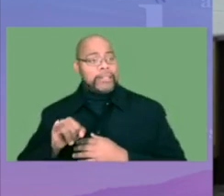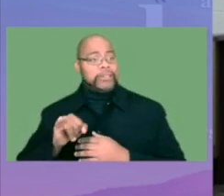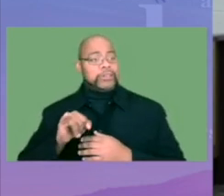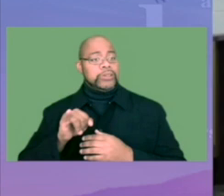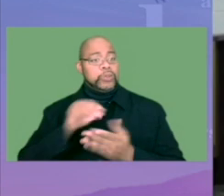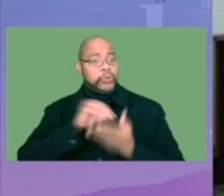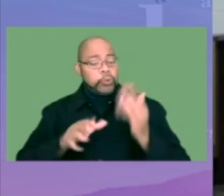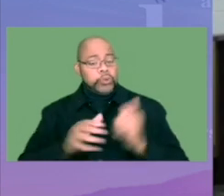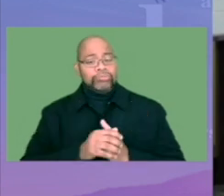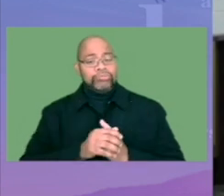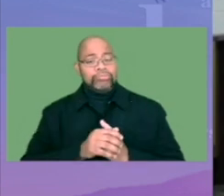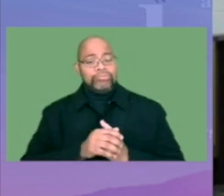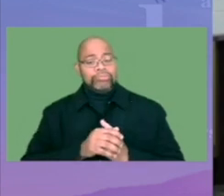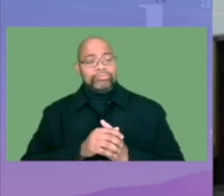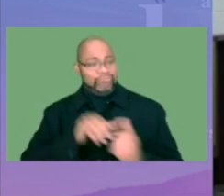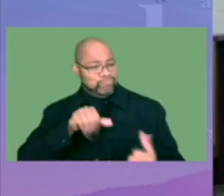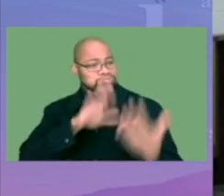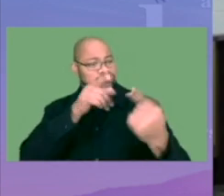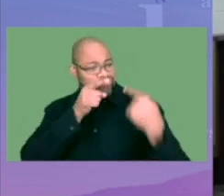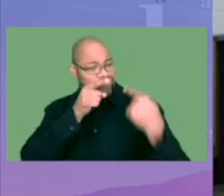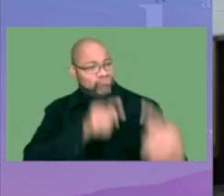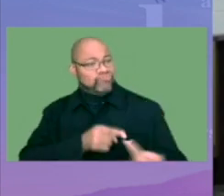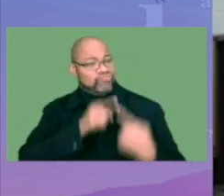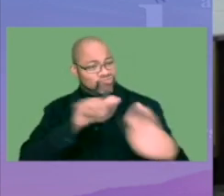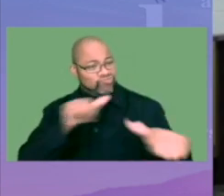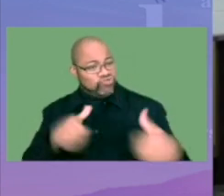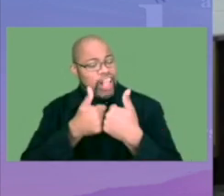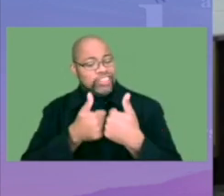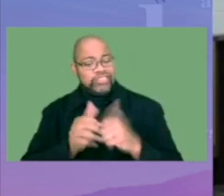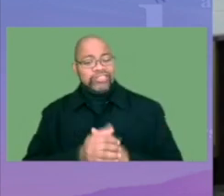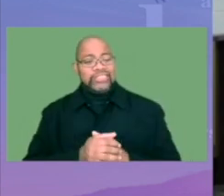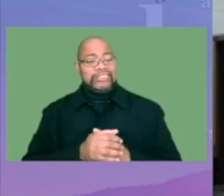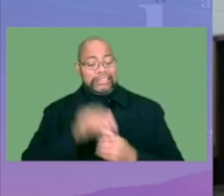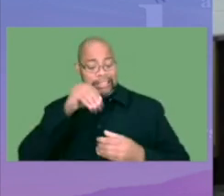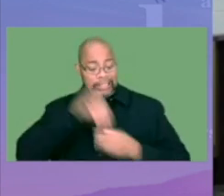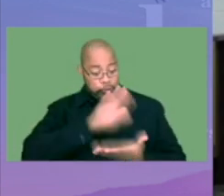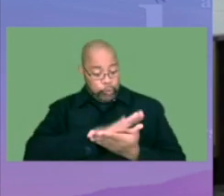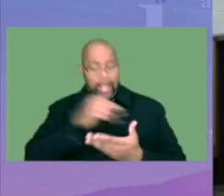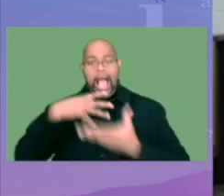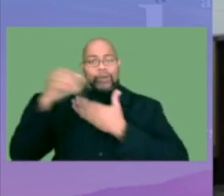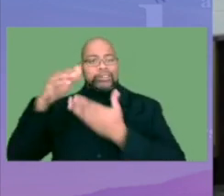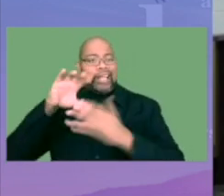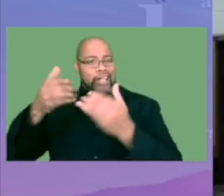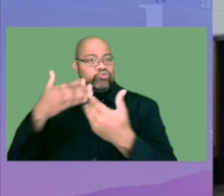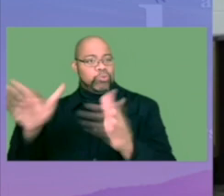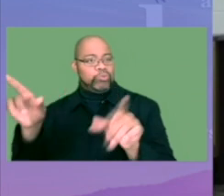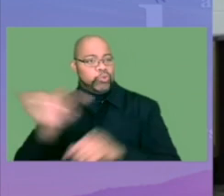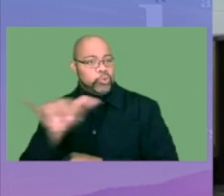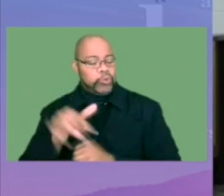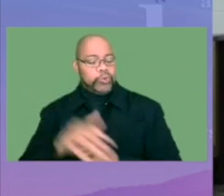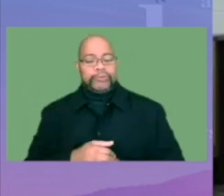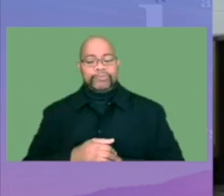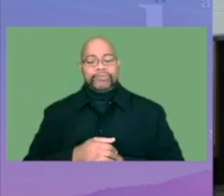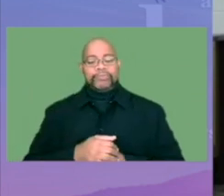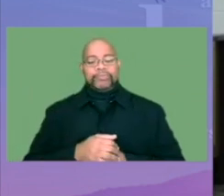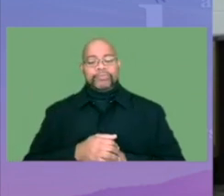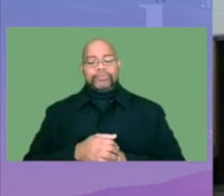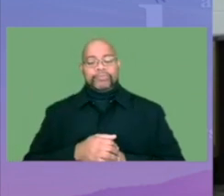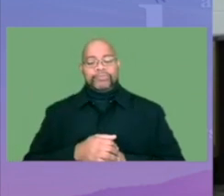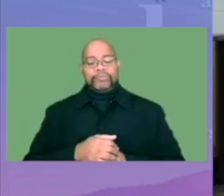many Indianapolis students faced obstacles in and outside the classroom,